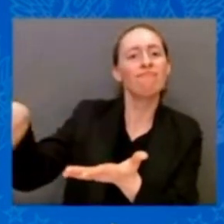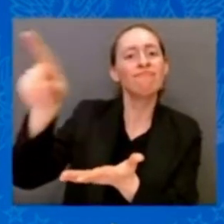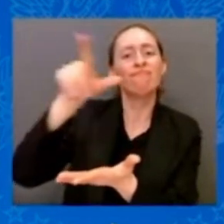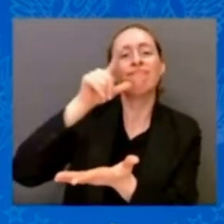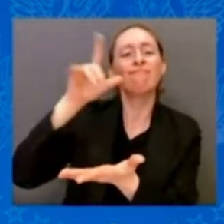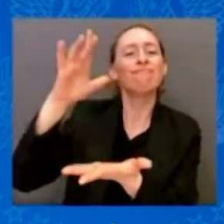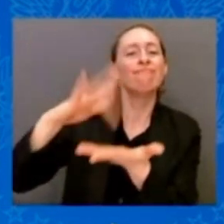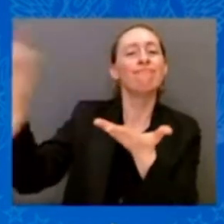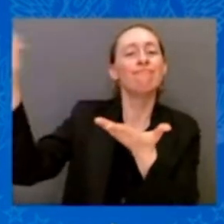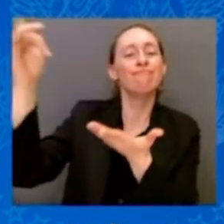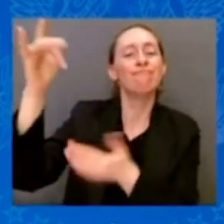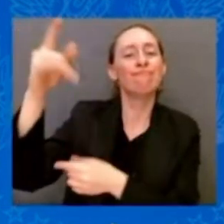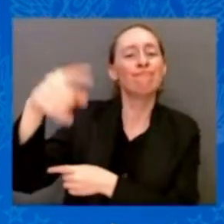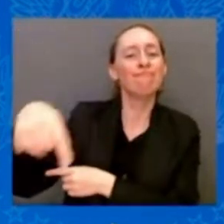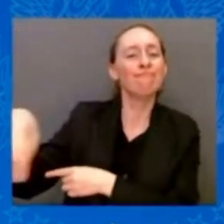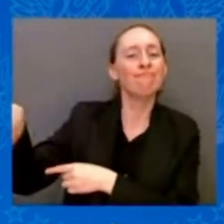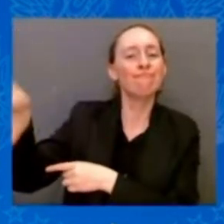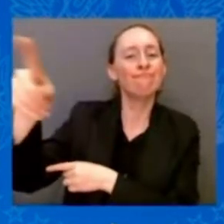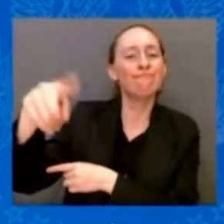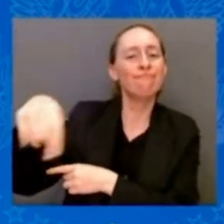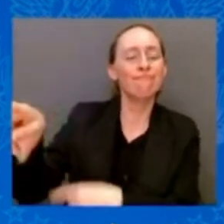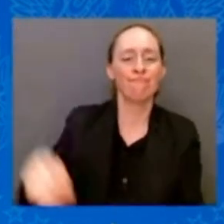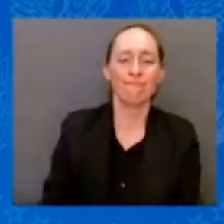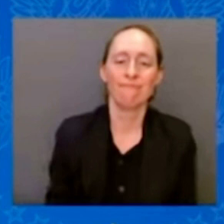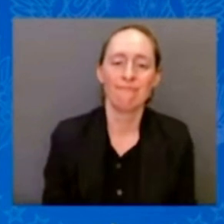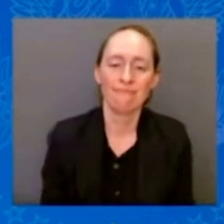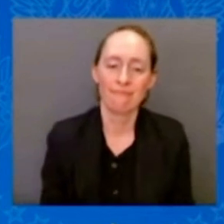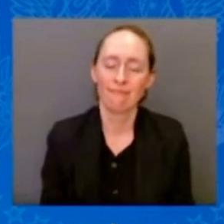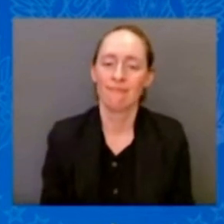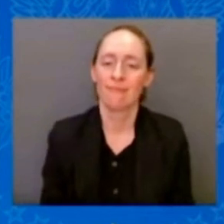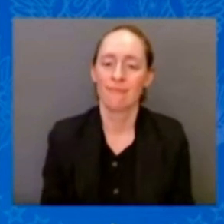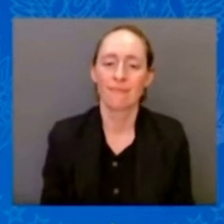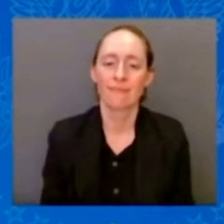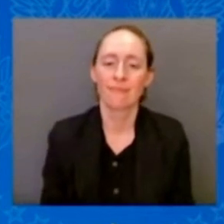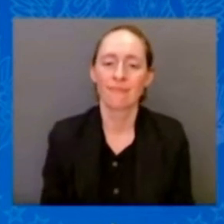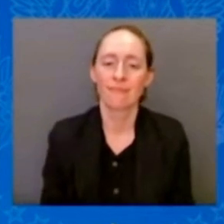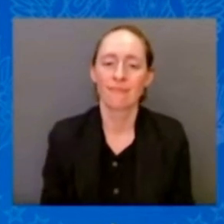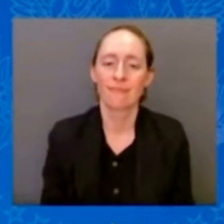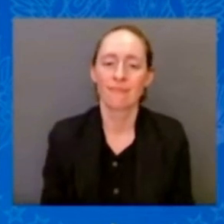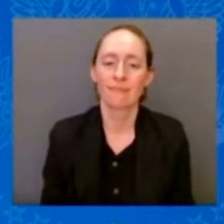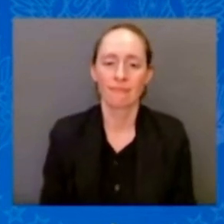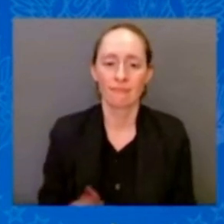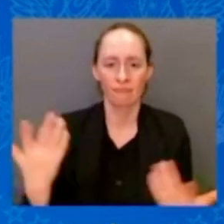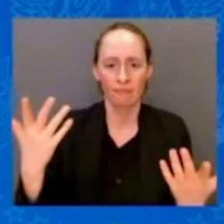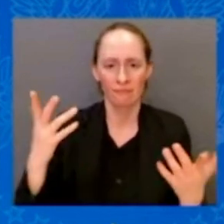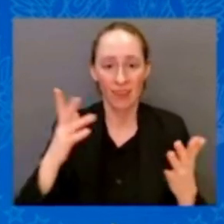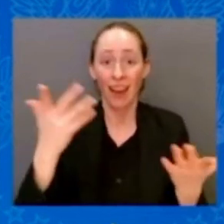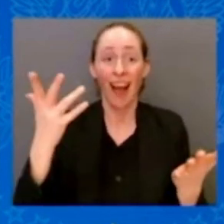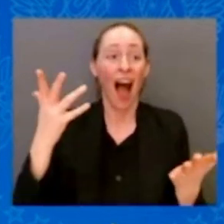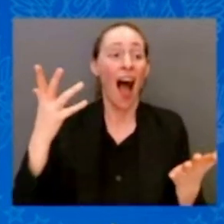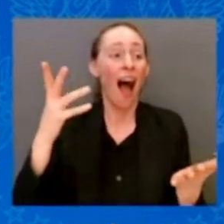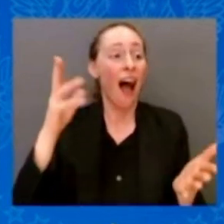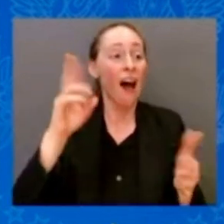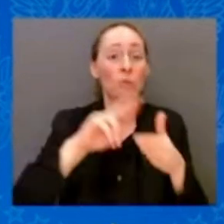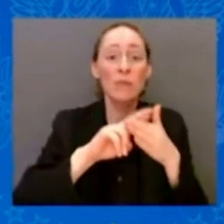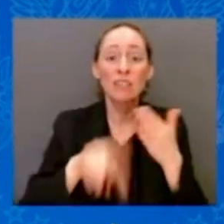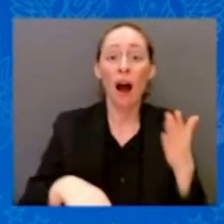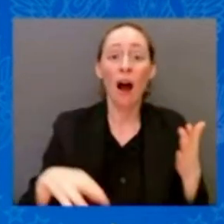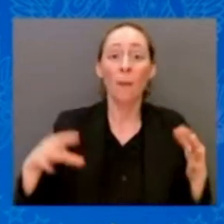I will not cut a single Social Security or Medicare benefit. In fact, I'm going to extend the Medicare trust fund for at least two decades.